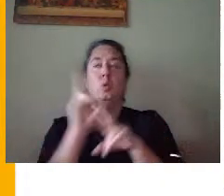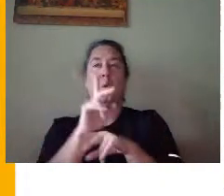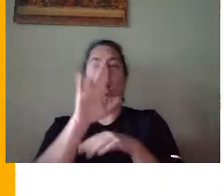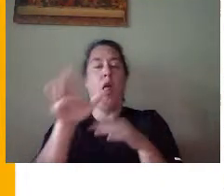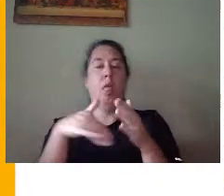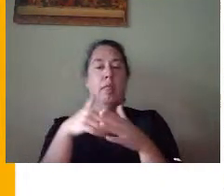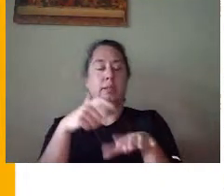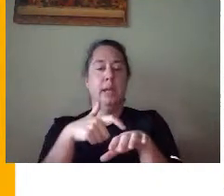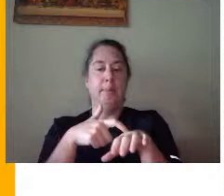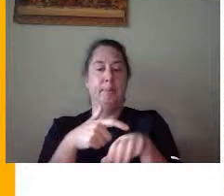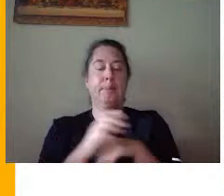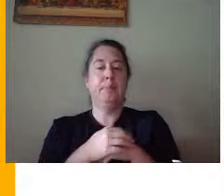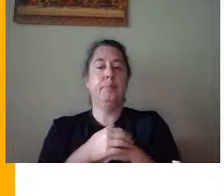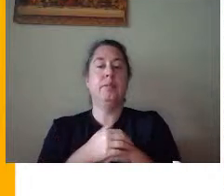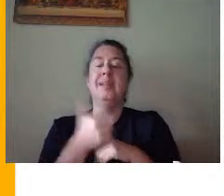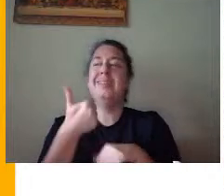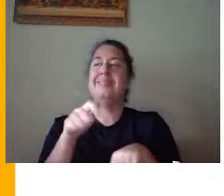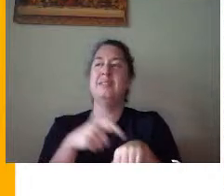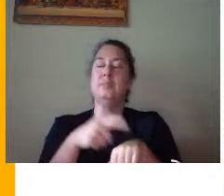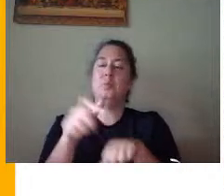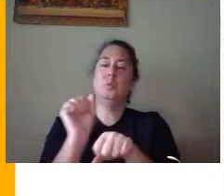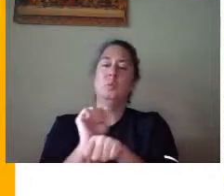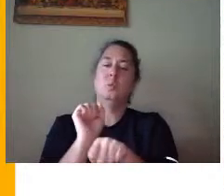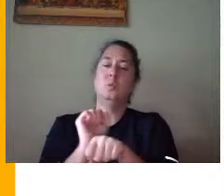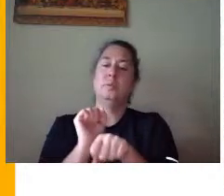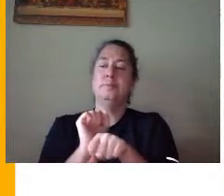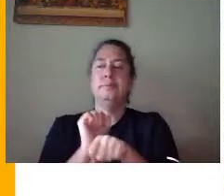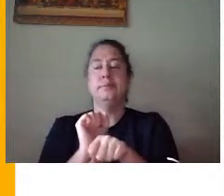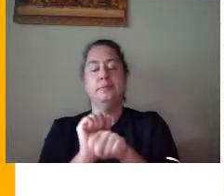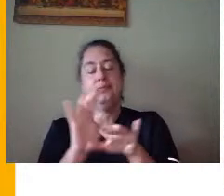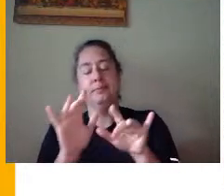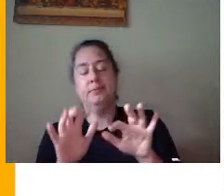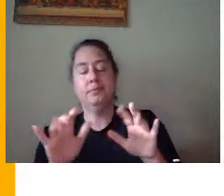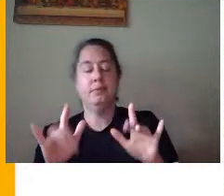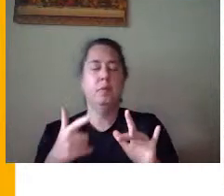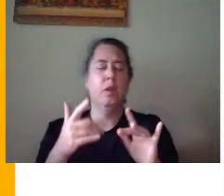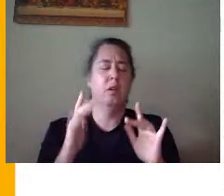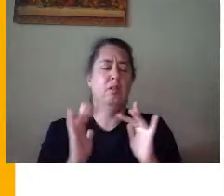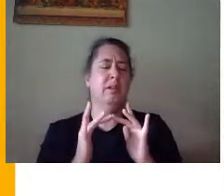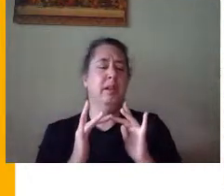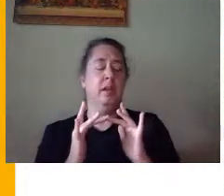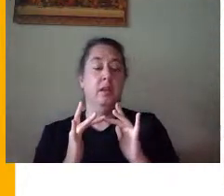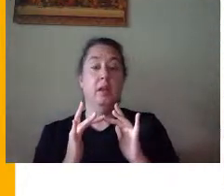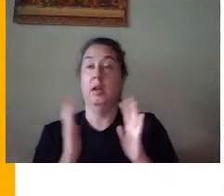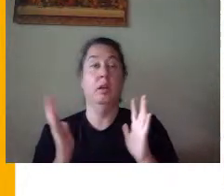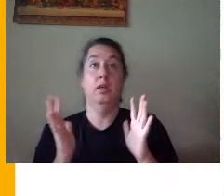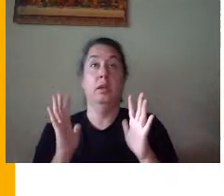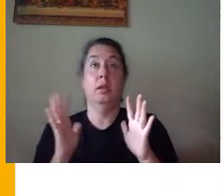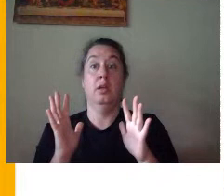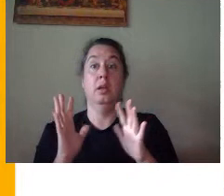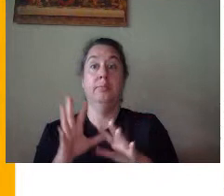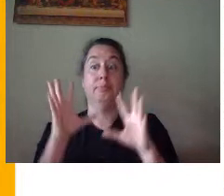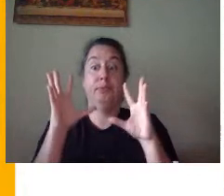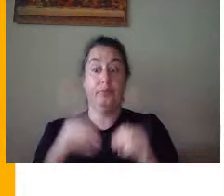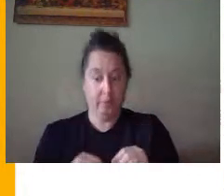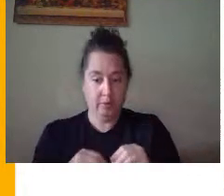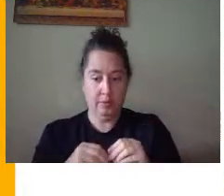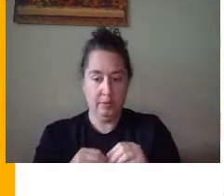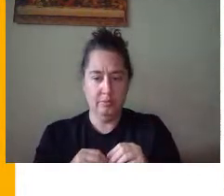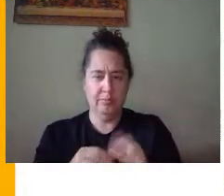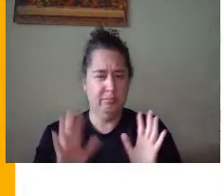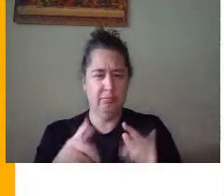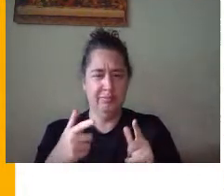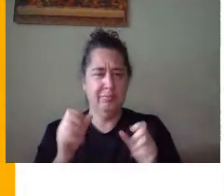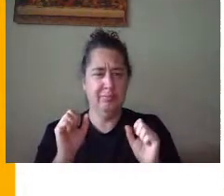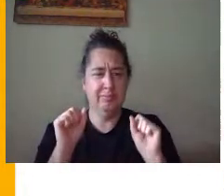time. Anytime that you're working and you get out of the internet and you realize, oh no, I didn't mean to close that tab out. You can get it back.